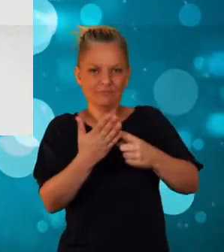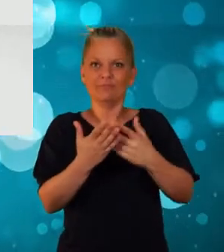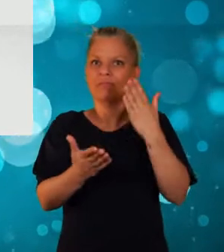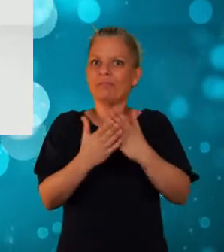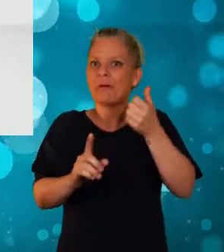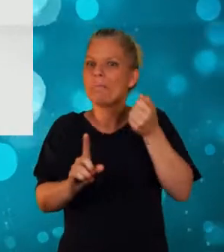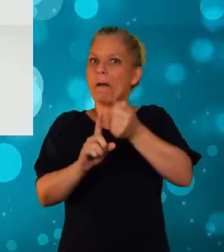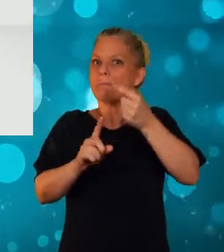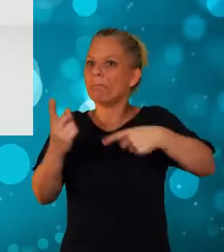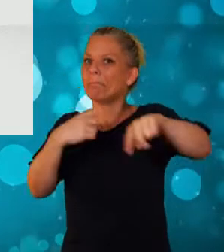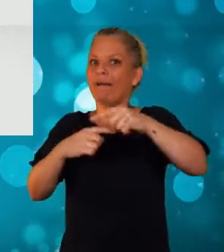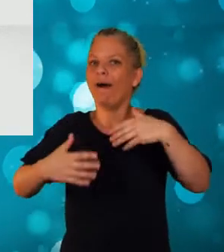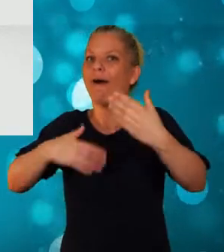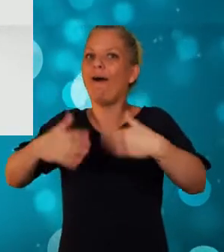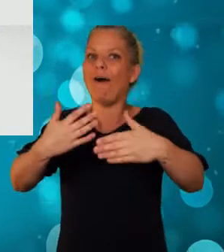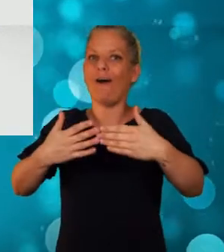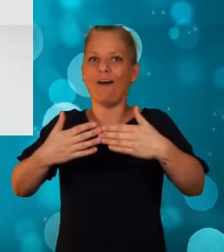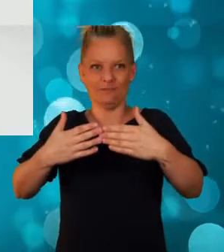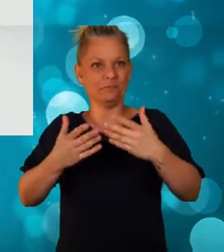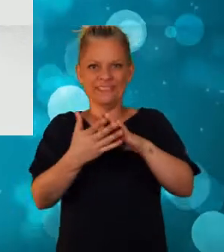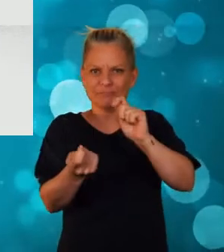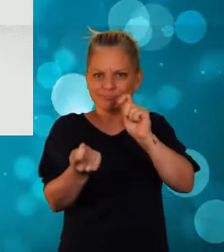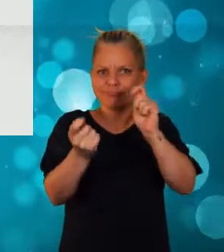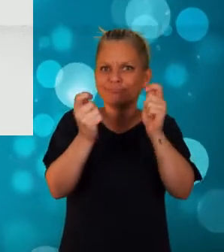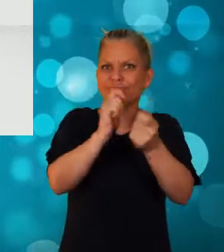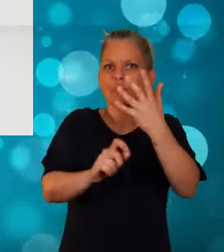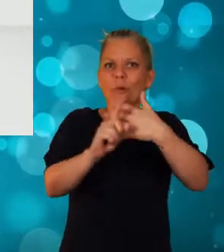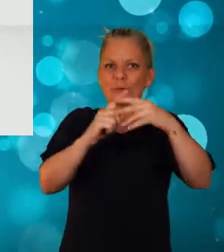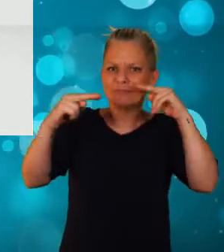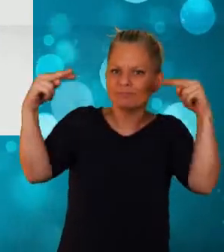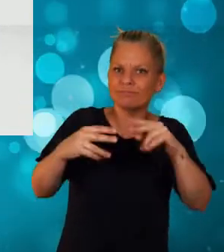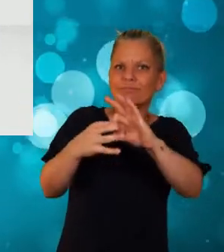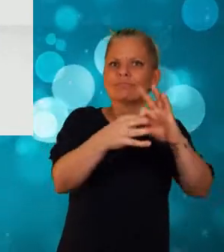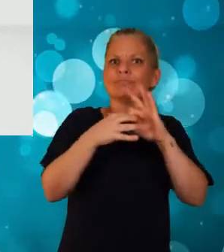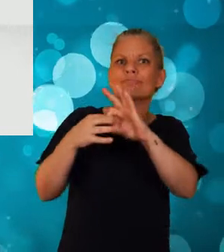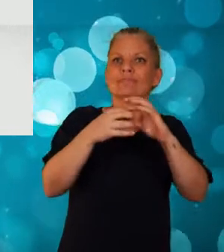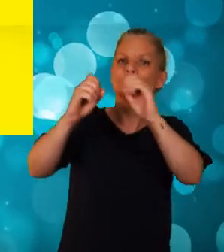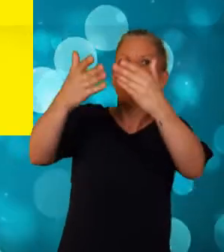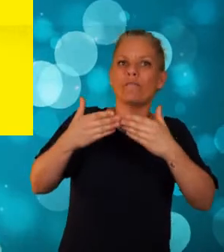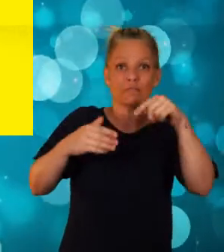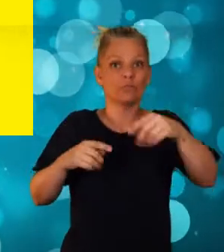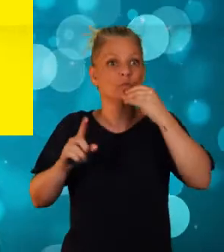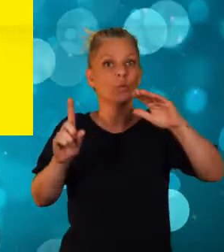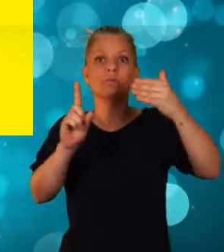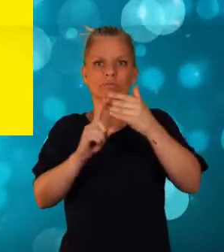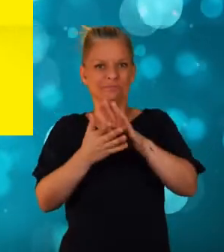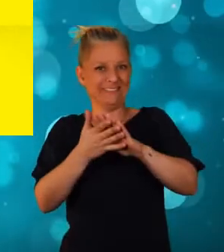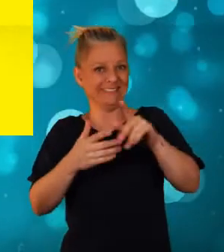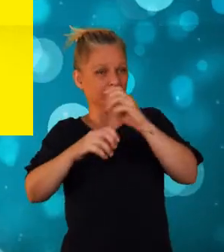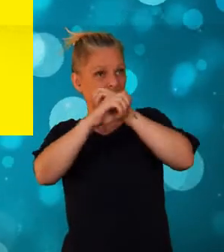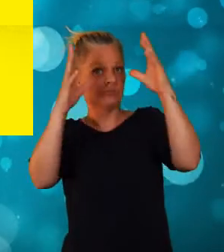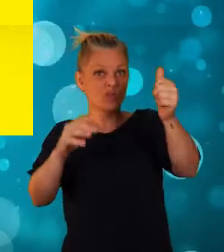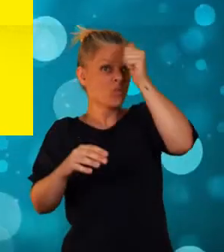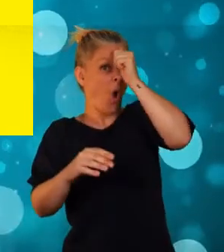make a real difference to people's lives, reshaping how communities view their relationships with services. Using a co-productive